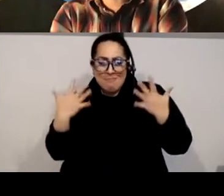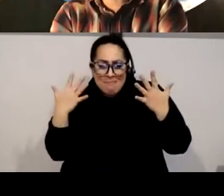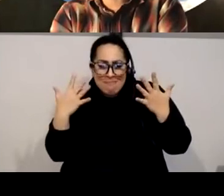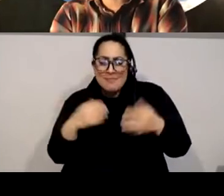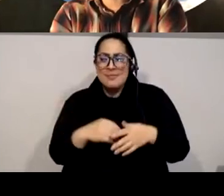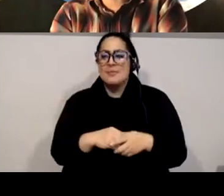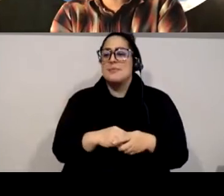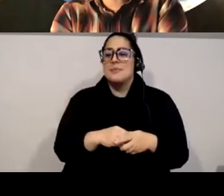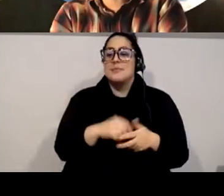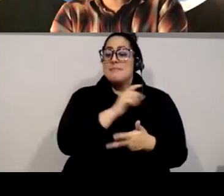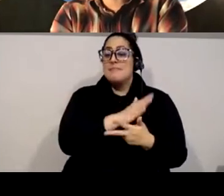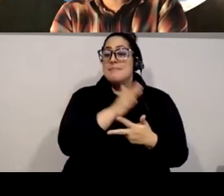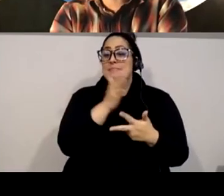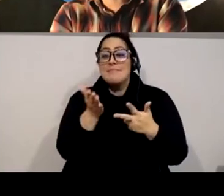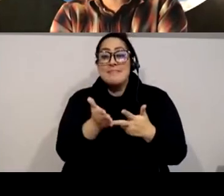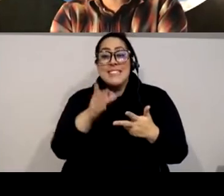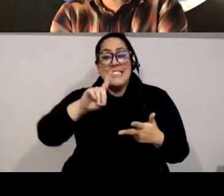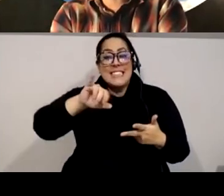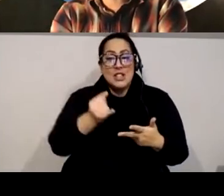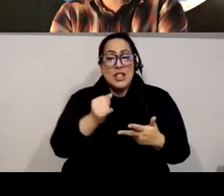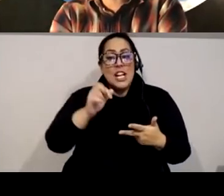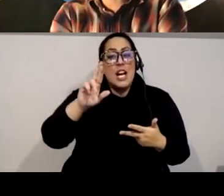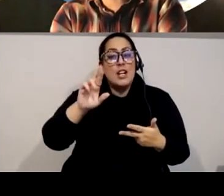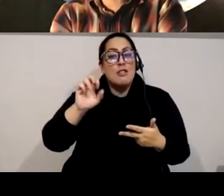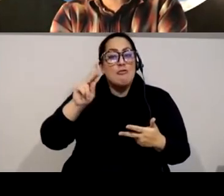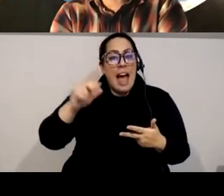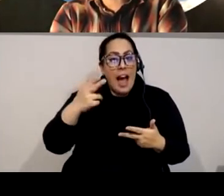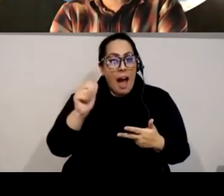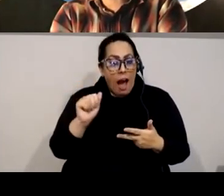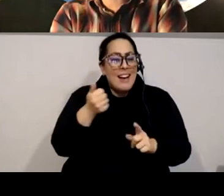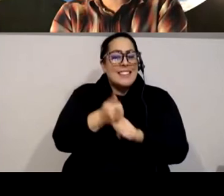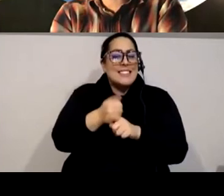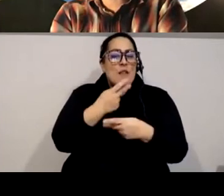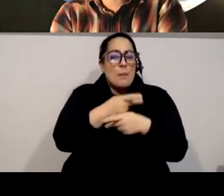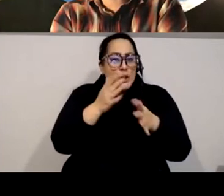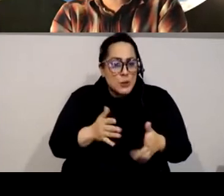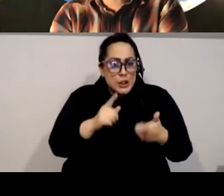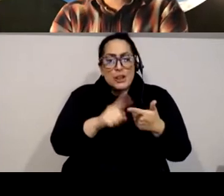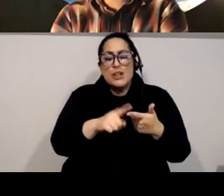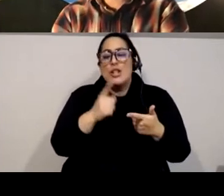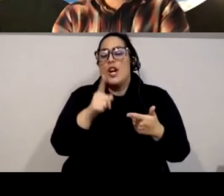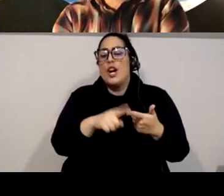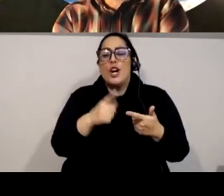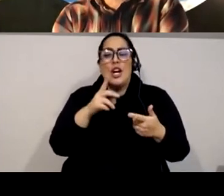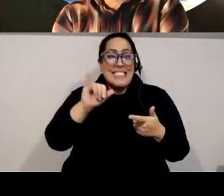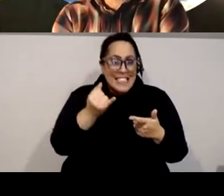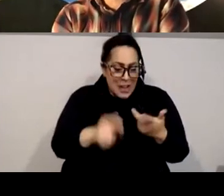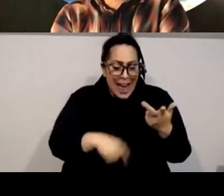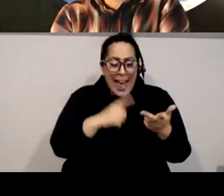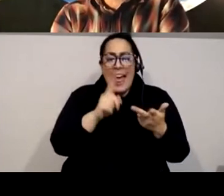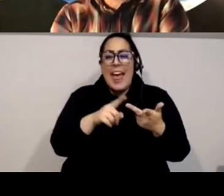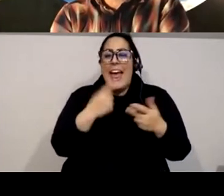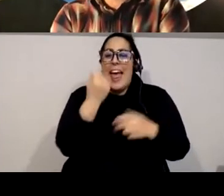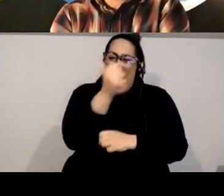Next, DJ Rekha is a producer, curator, and activist who pioneered Bhangra music in North